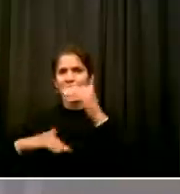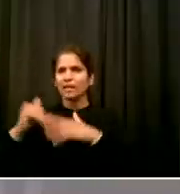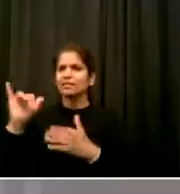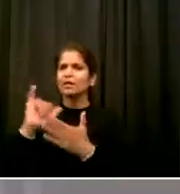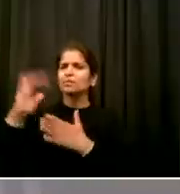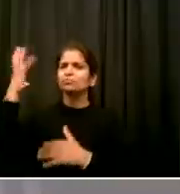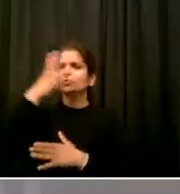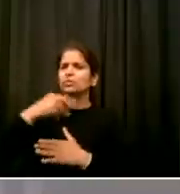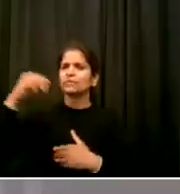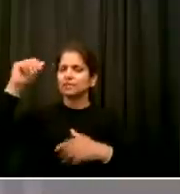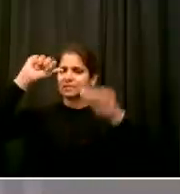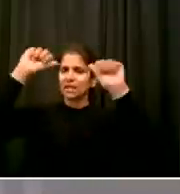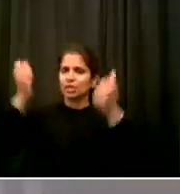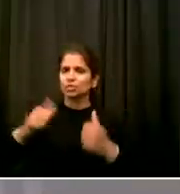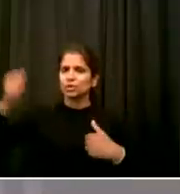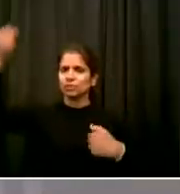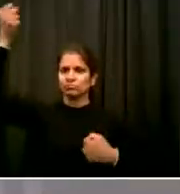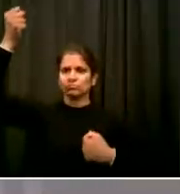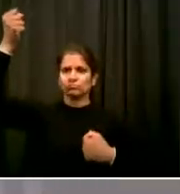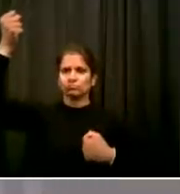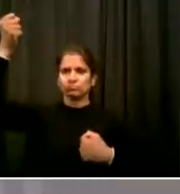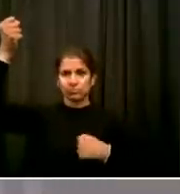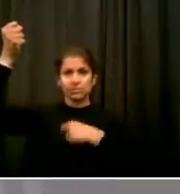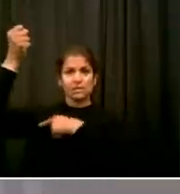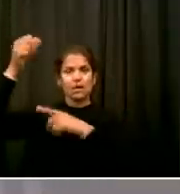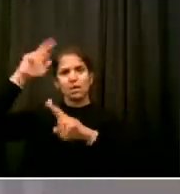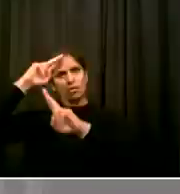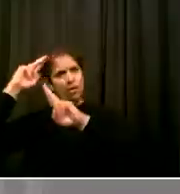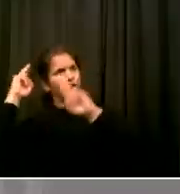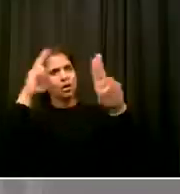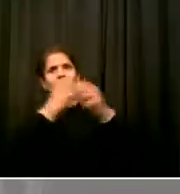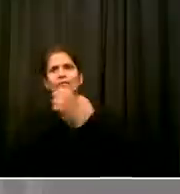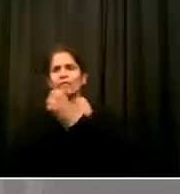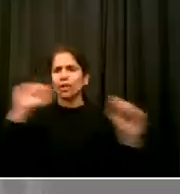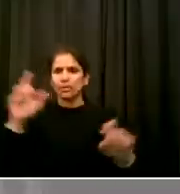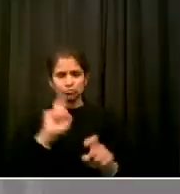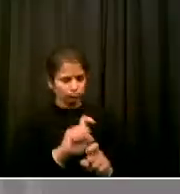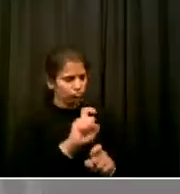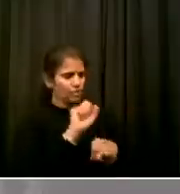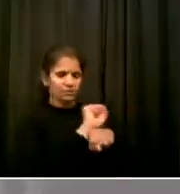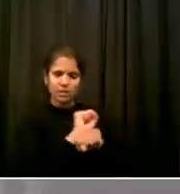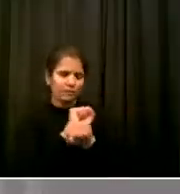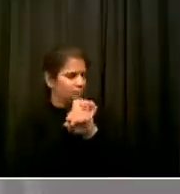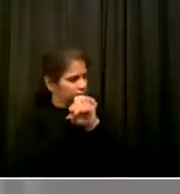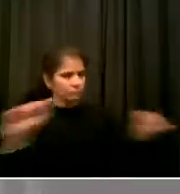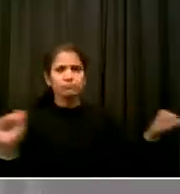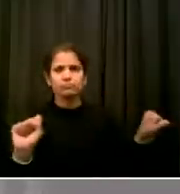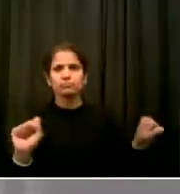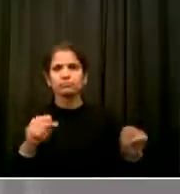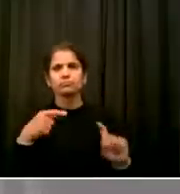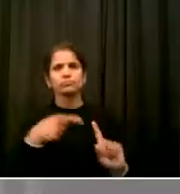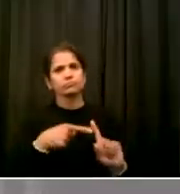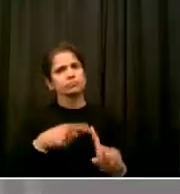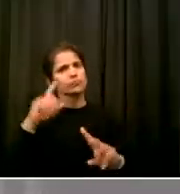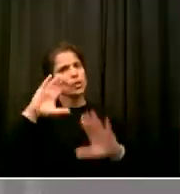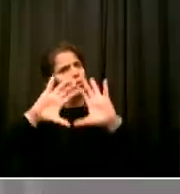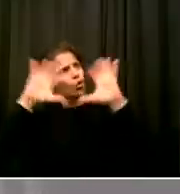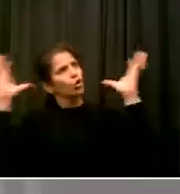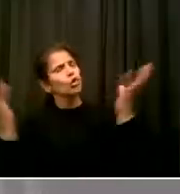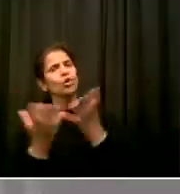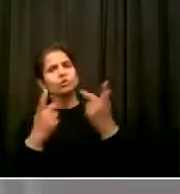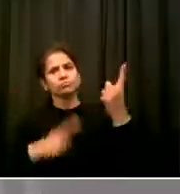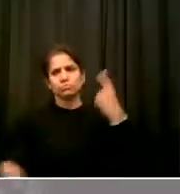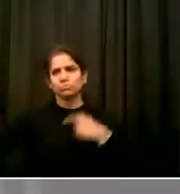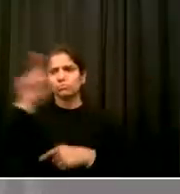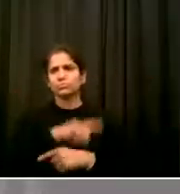Juneteenth also contains a reminder Not just for African Americans, but for all people who believe in democracy and